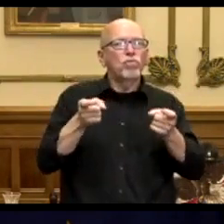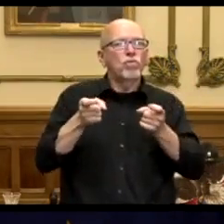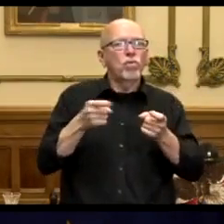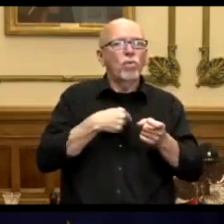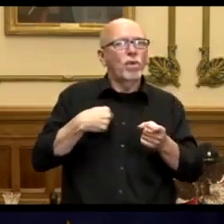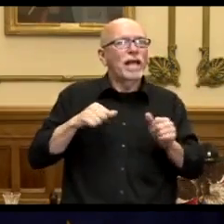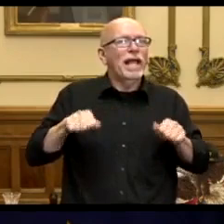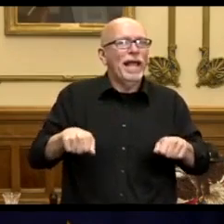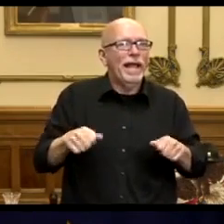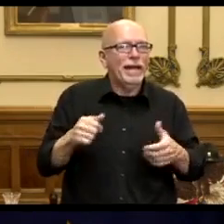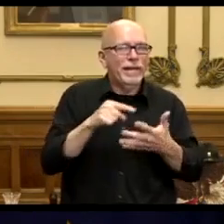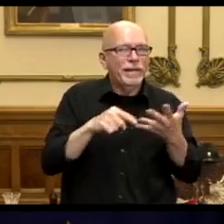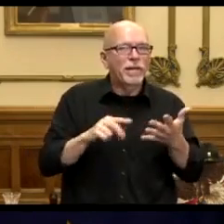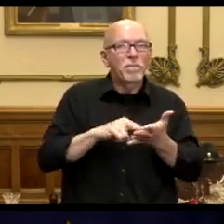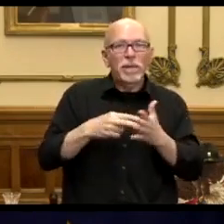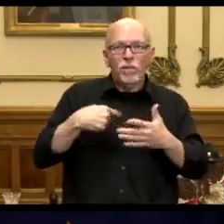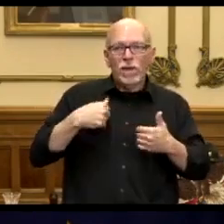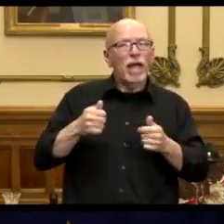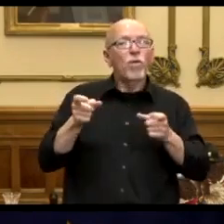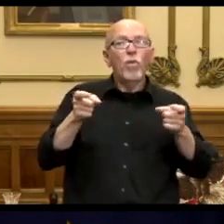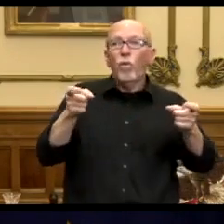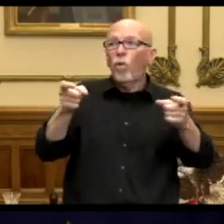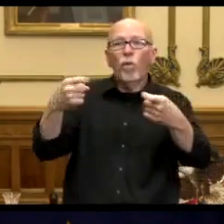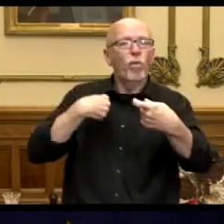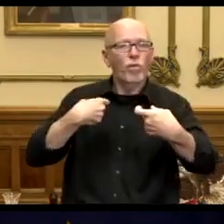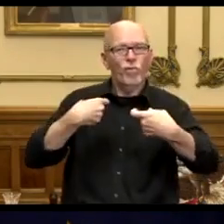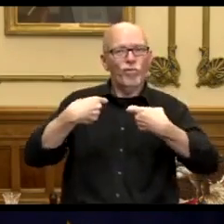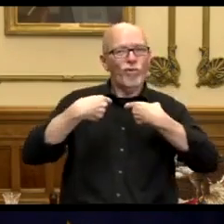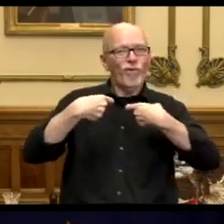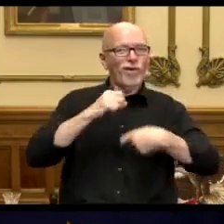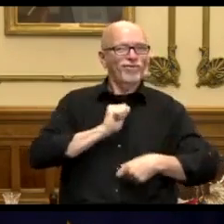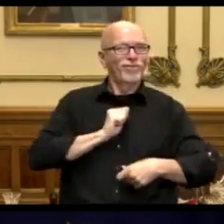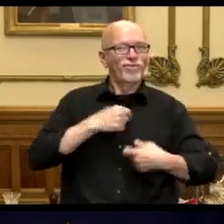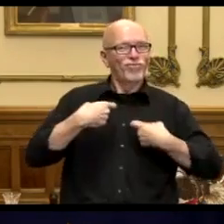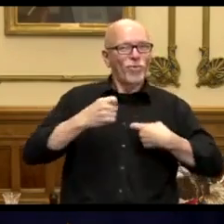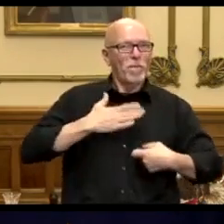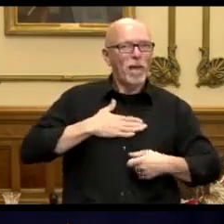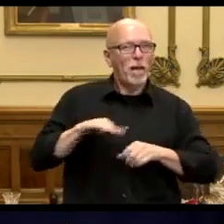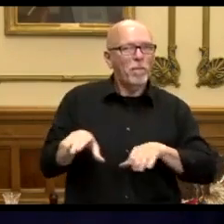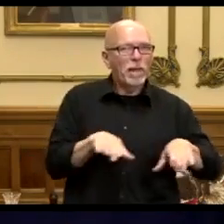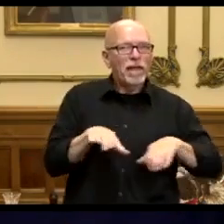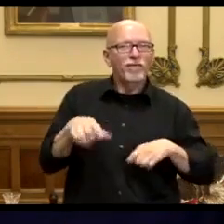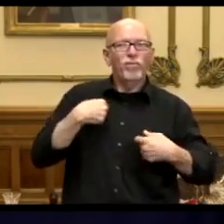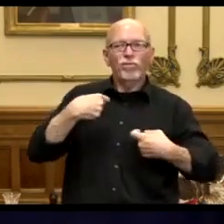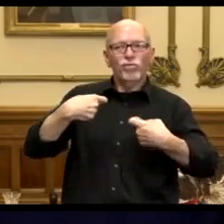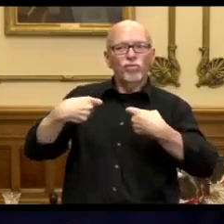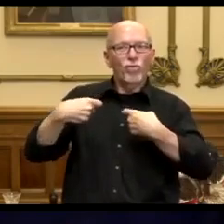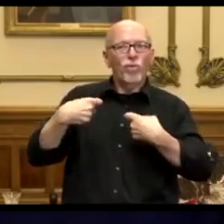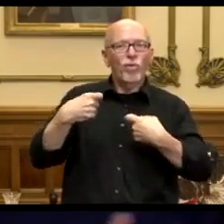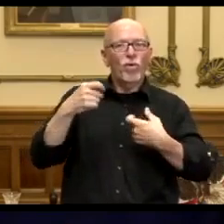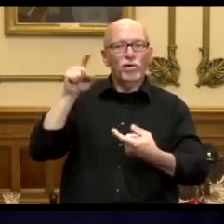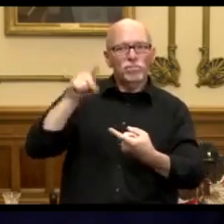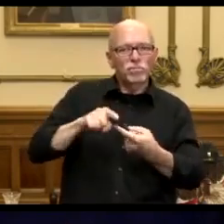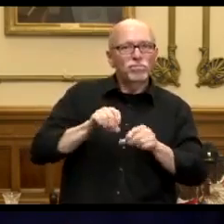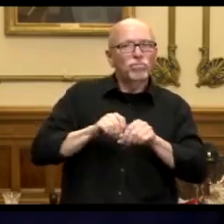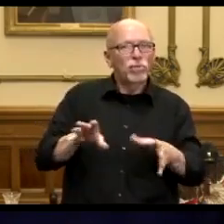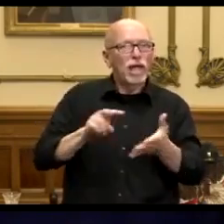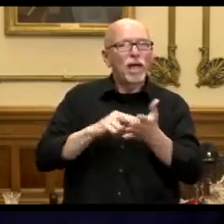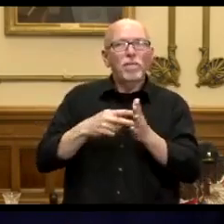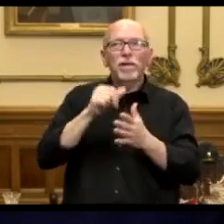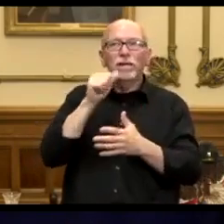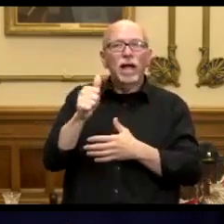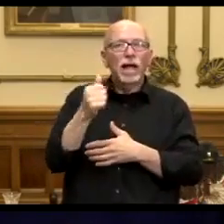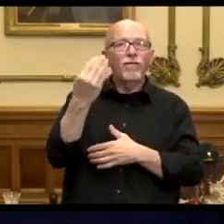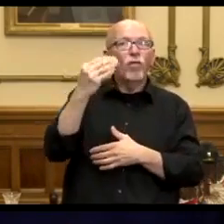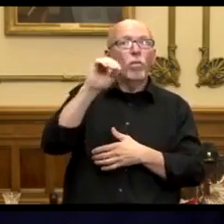what we can. And that's our own behavior. That's how we slow the spread so that all of a sudden you're not looking at a positivity rate of